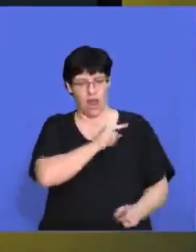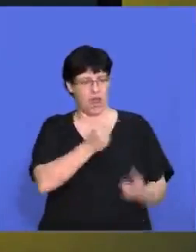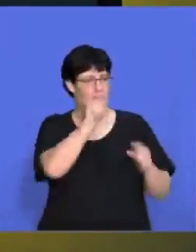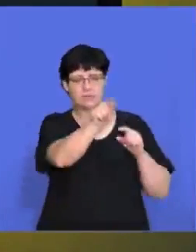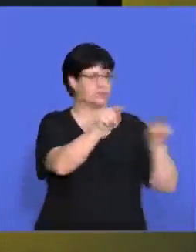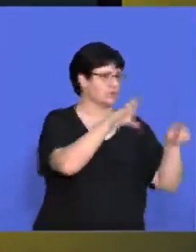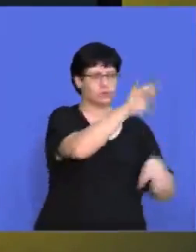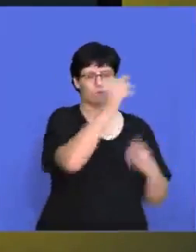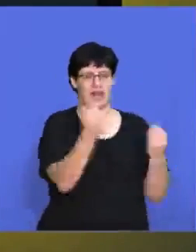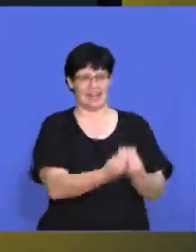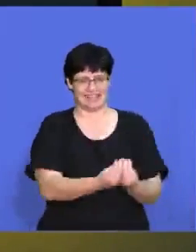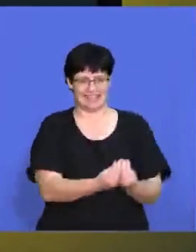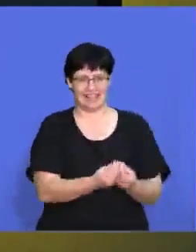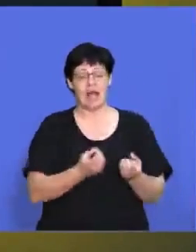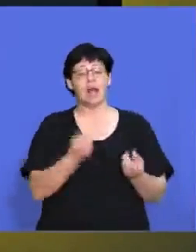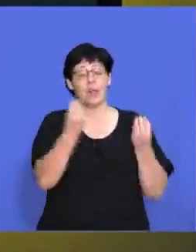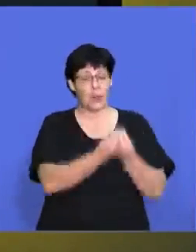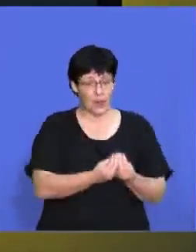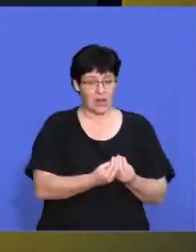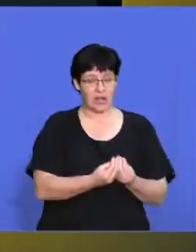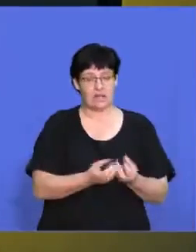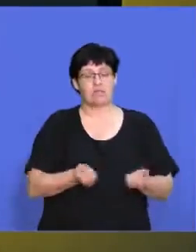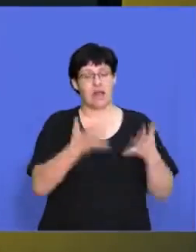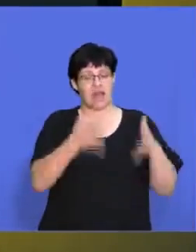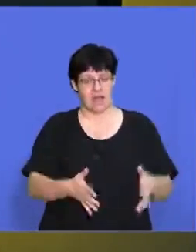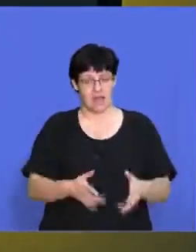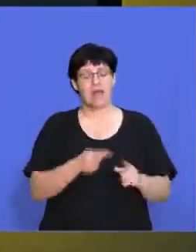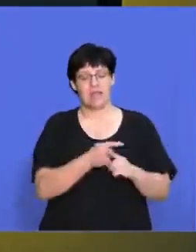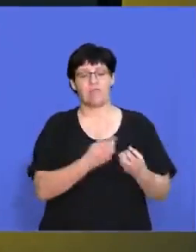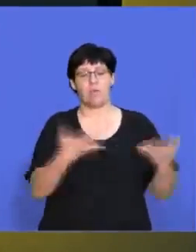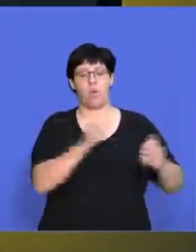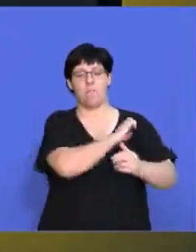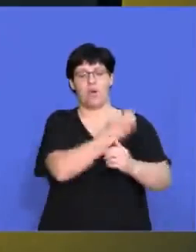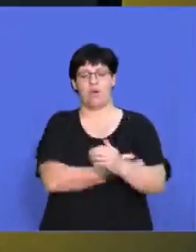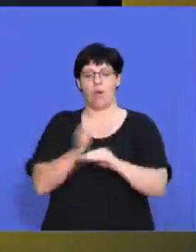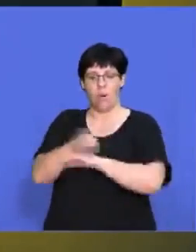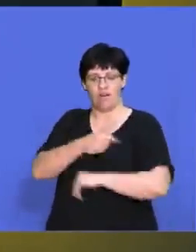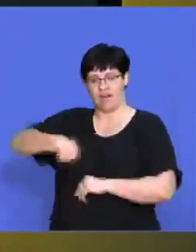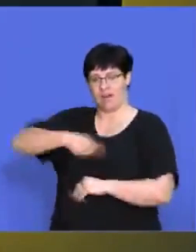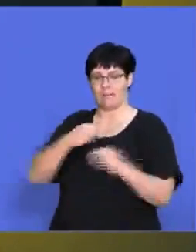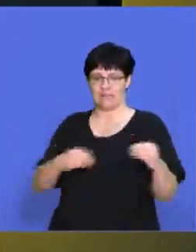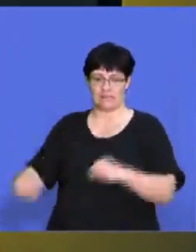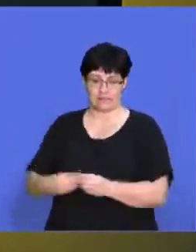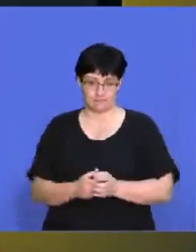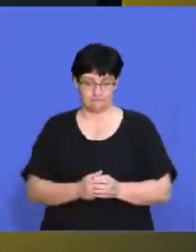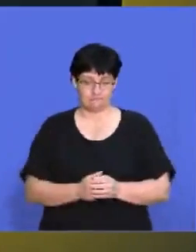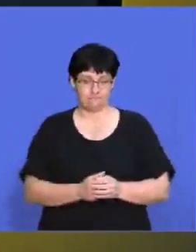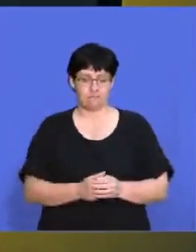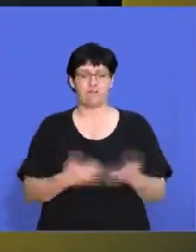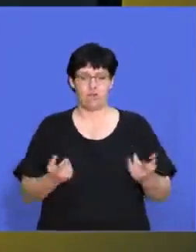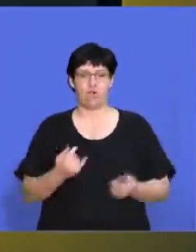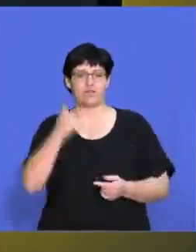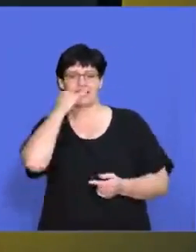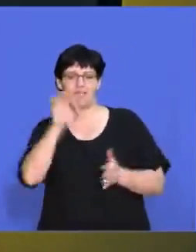of suppliers, they're going to have a lot more power over us. So if you look in terms of cell phone contracts,